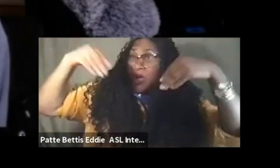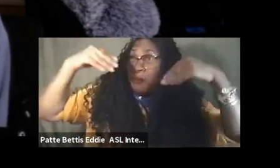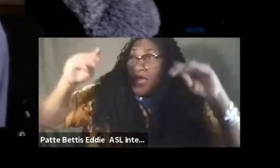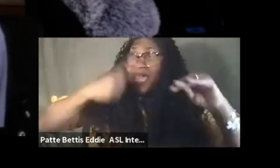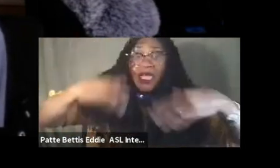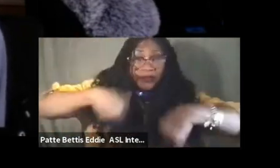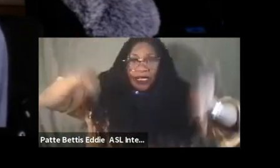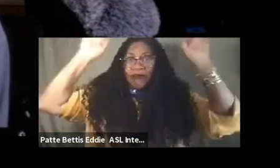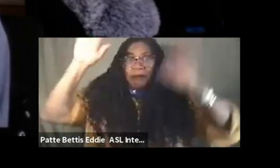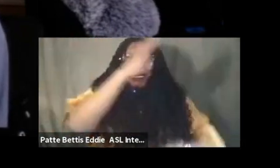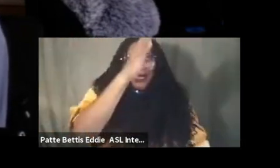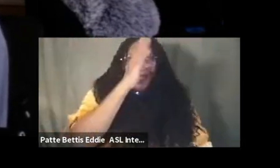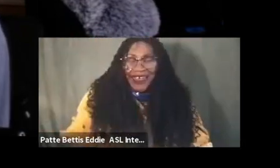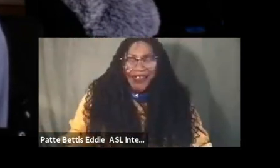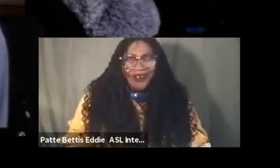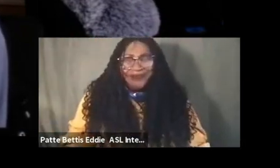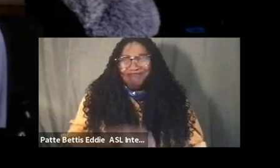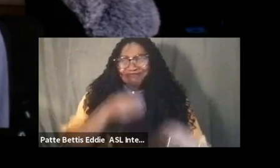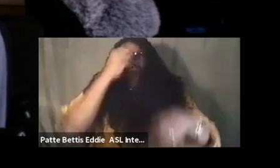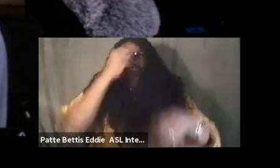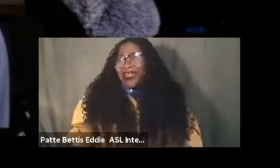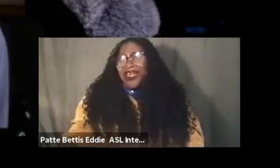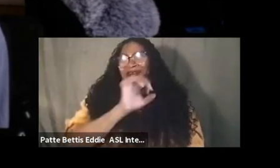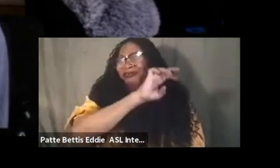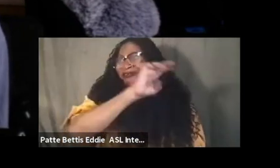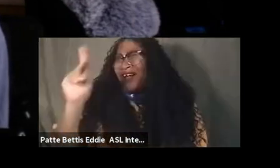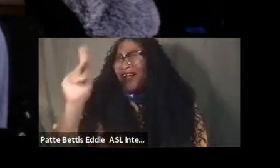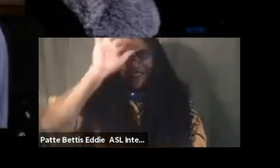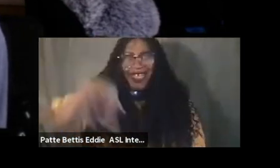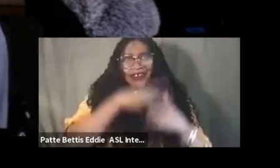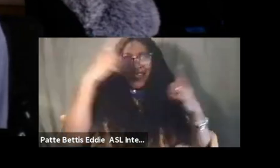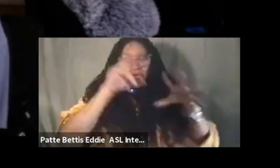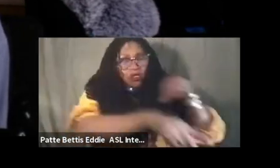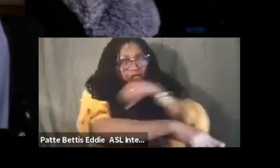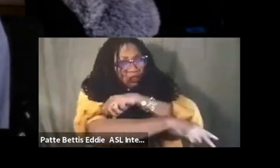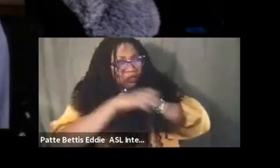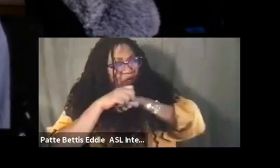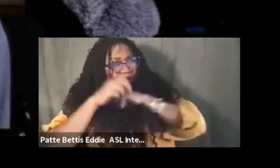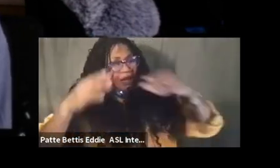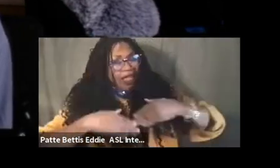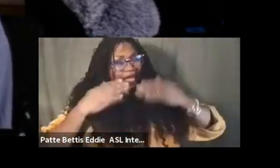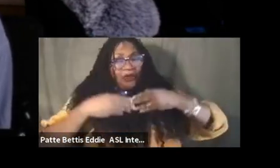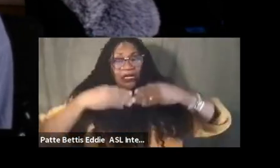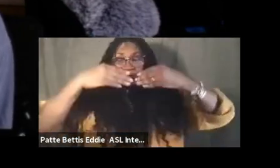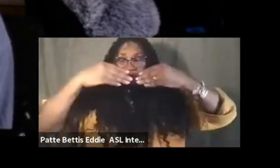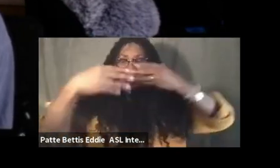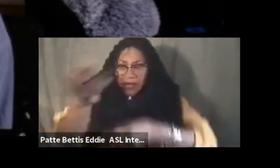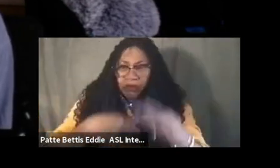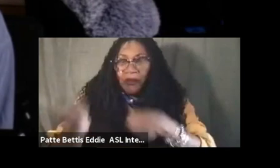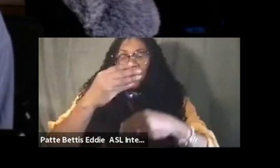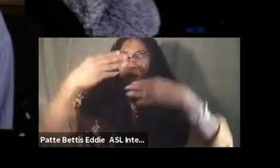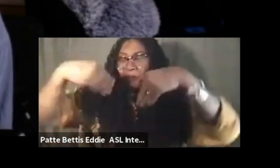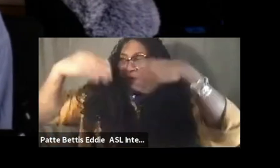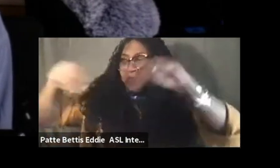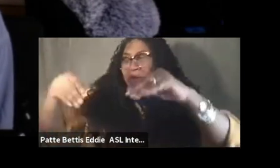surrender give a fuck about what they tell me stole my people happiness and sold it back in luxury ironic how we rise above